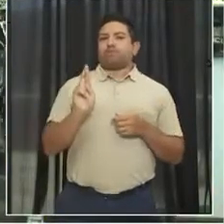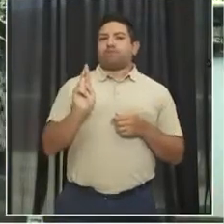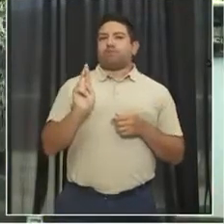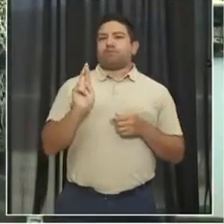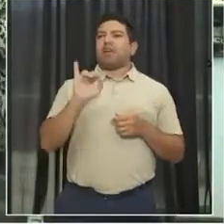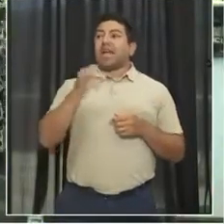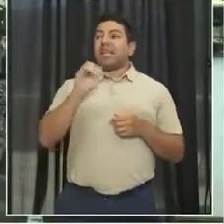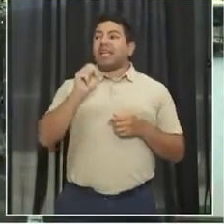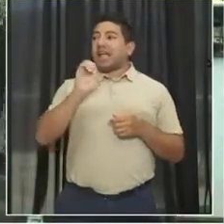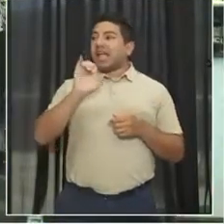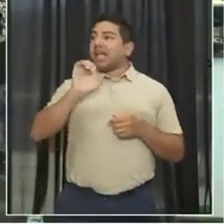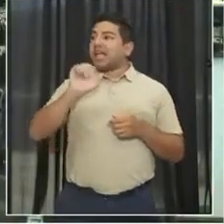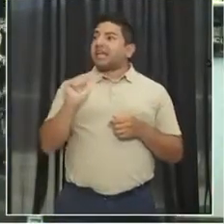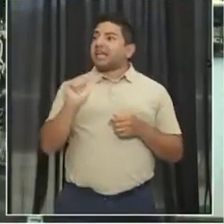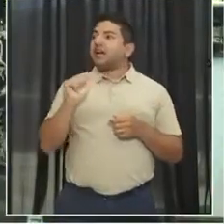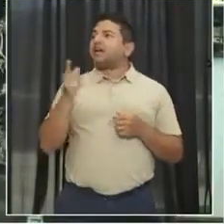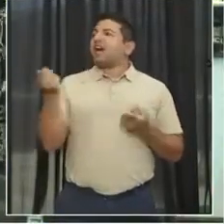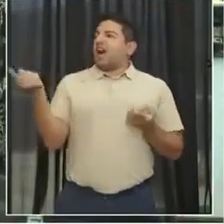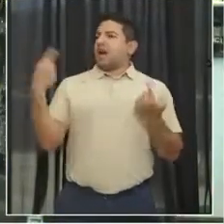come on up, my new friend.